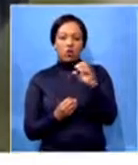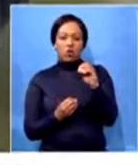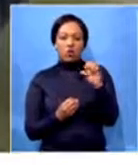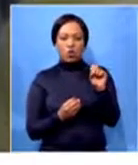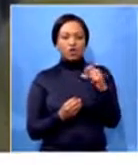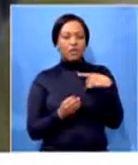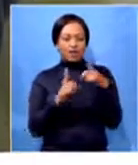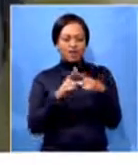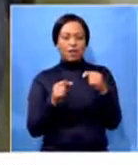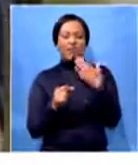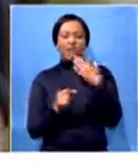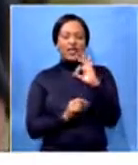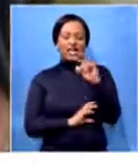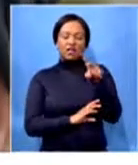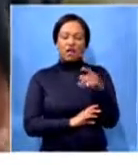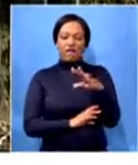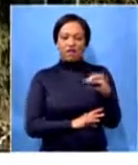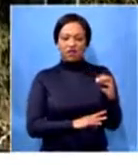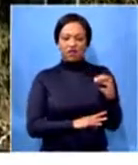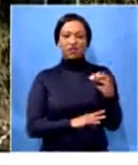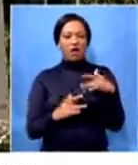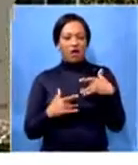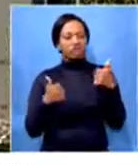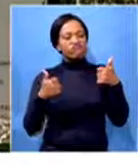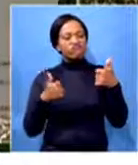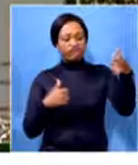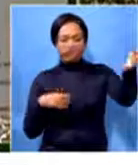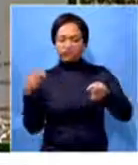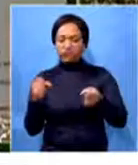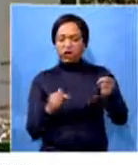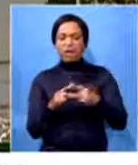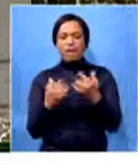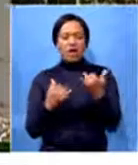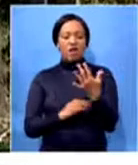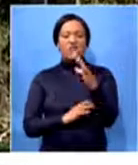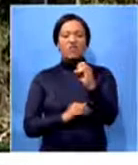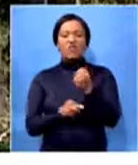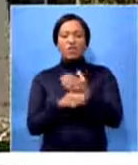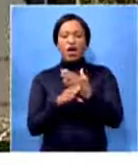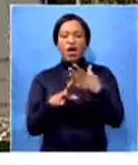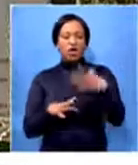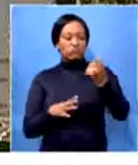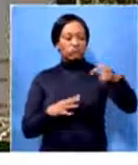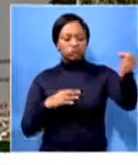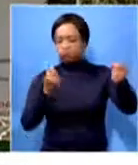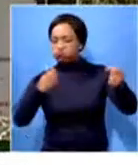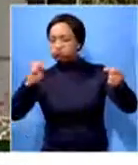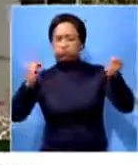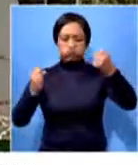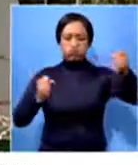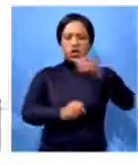a lifeline for many of them. But over 50 workers placed at various clinics in the Dr. Ruth's